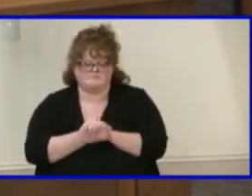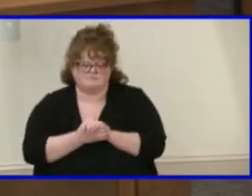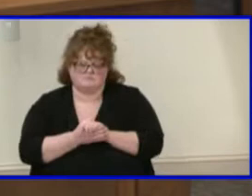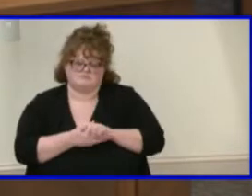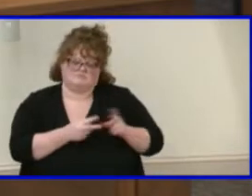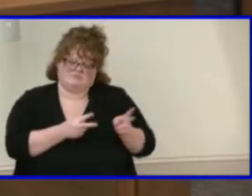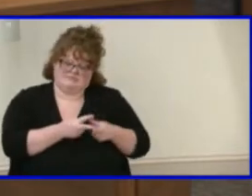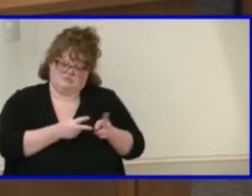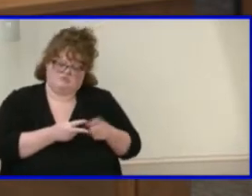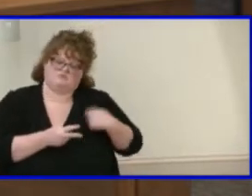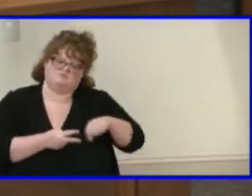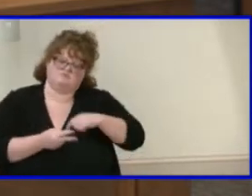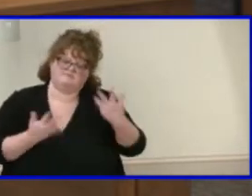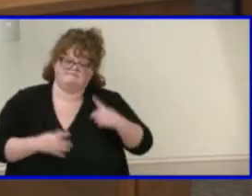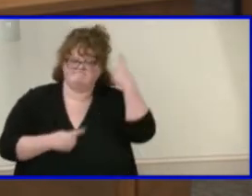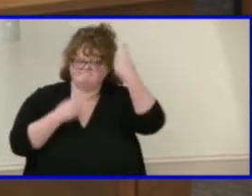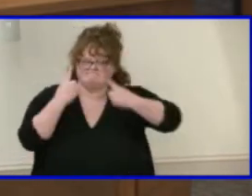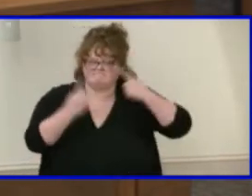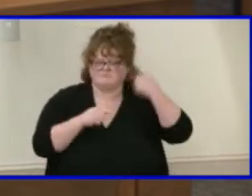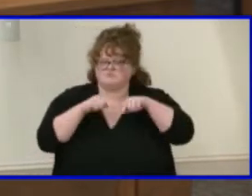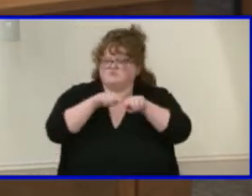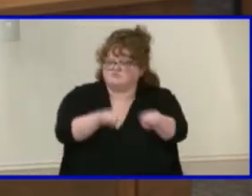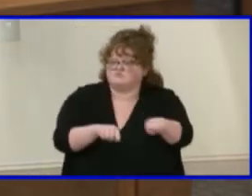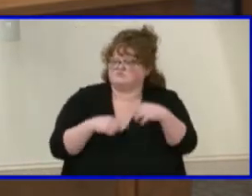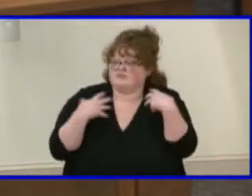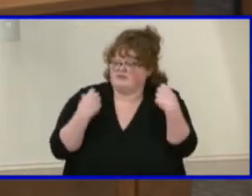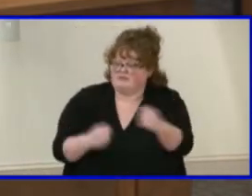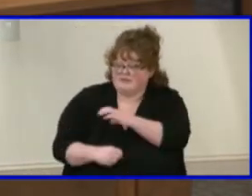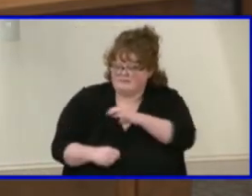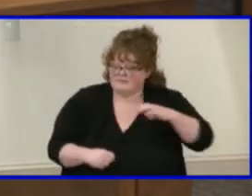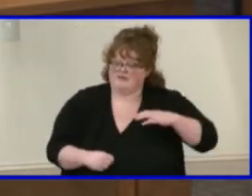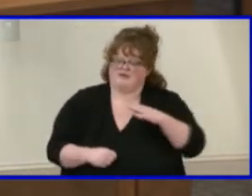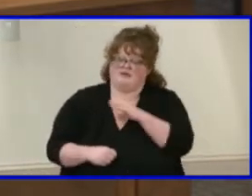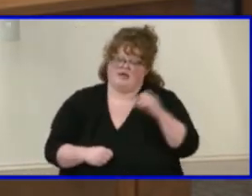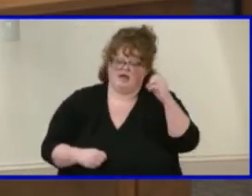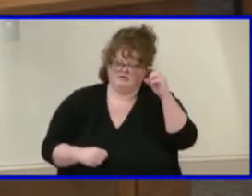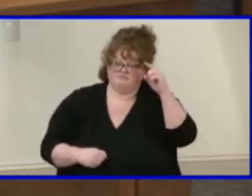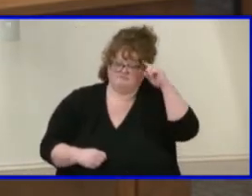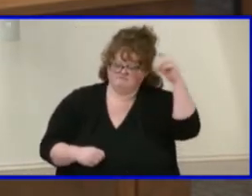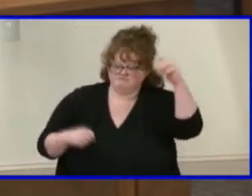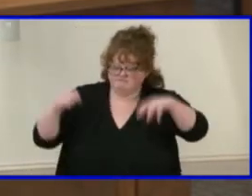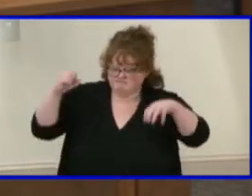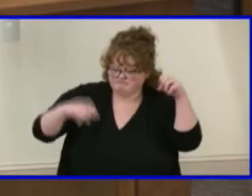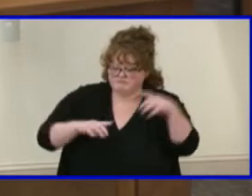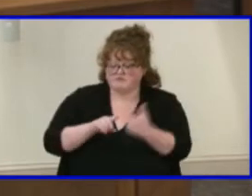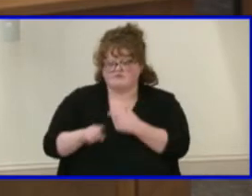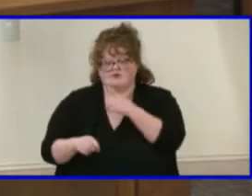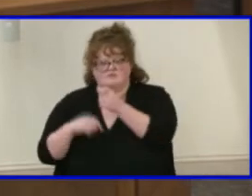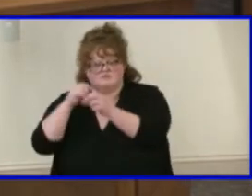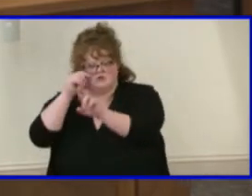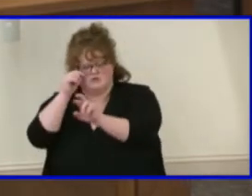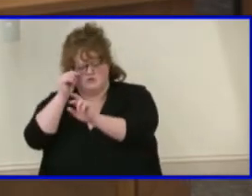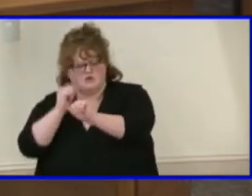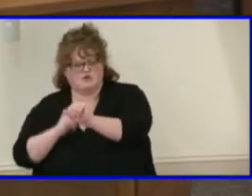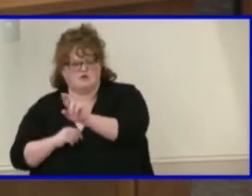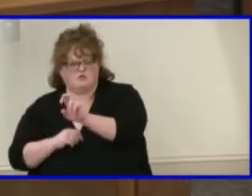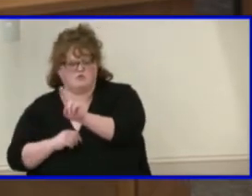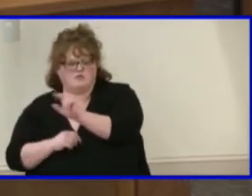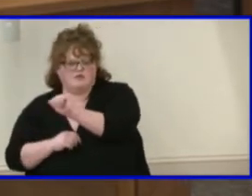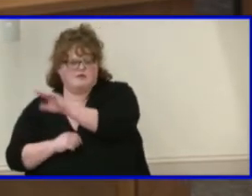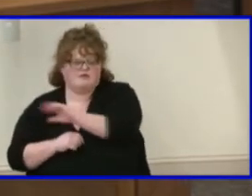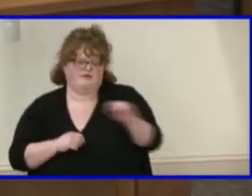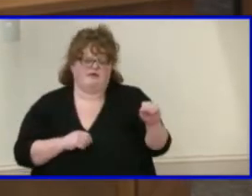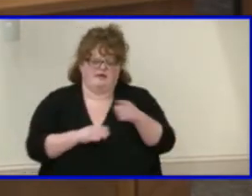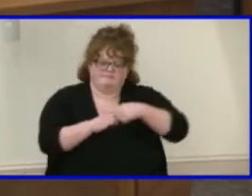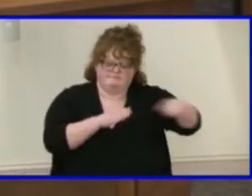considered by our health committee. During the discussion, input was provided by both Dr. Avula and our epidemiologist, Ms. Jackson.